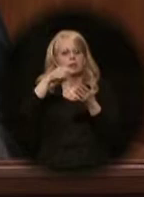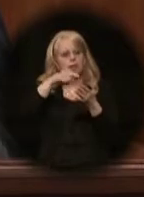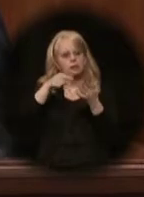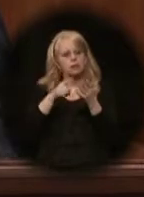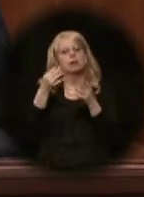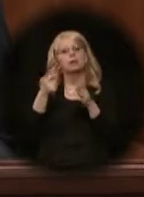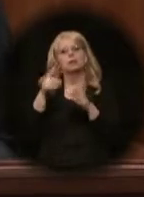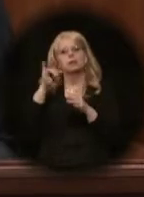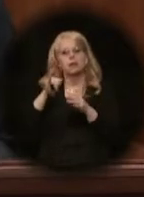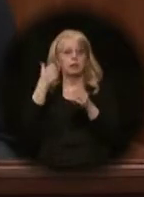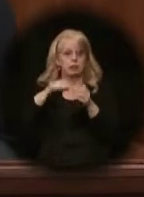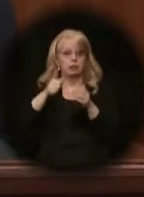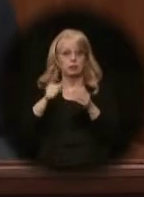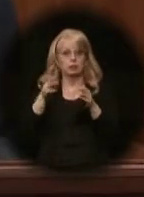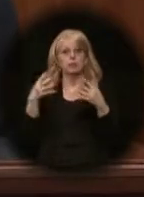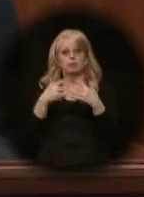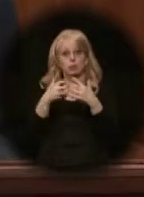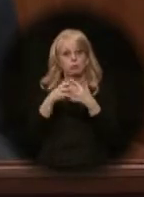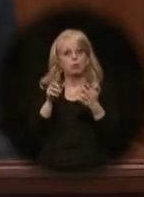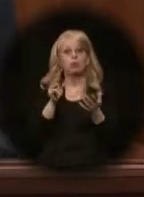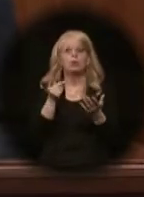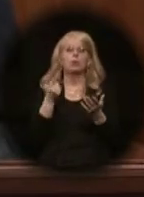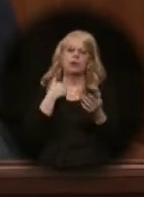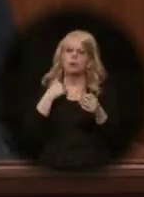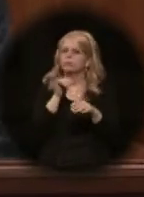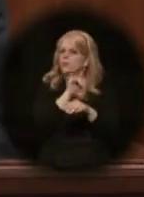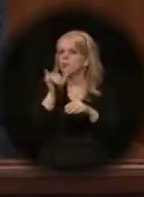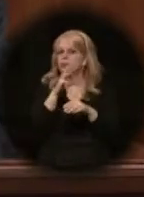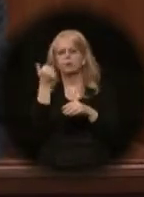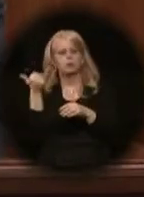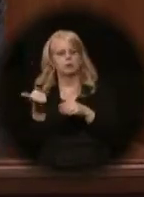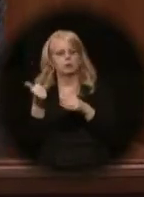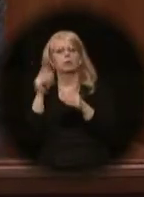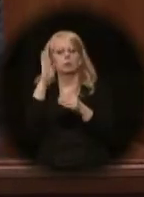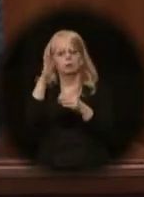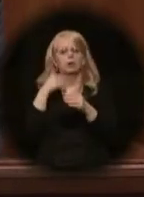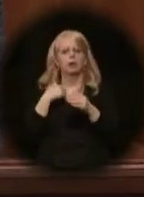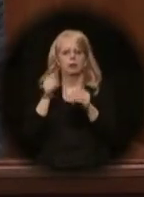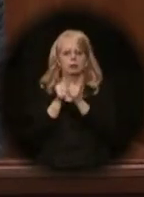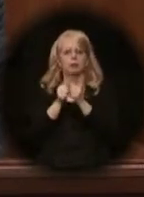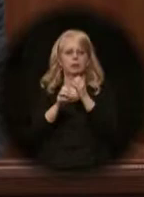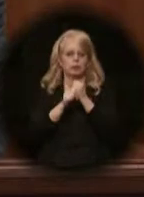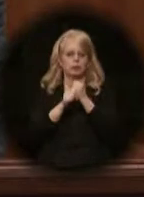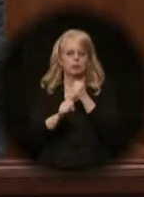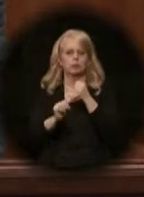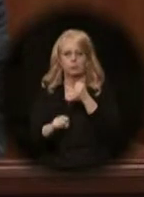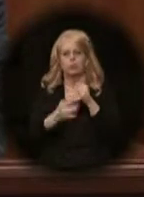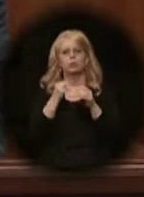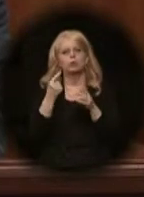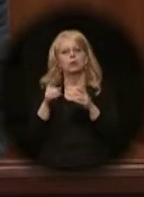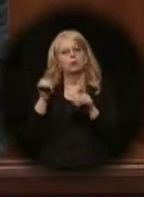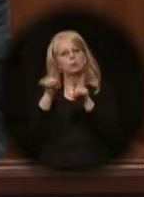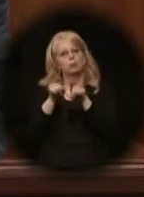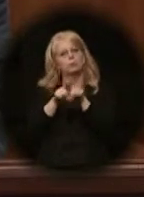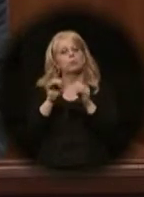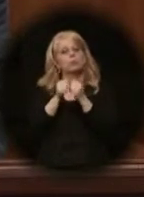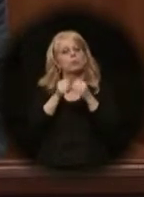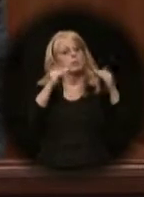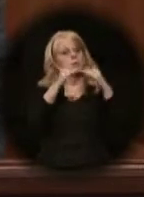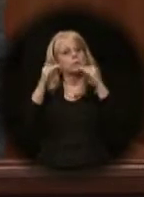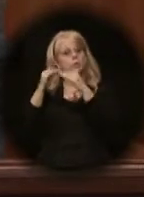would enjoy in a traditional commercial agreement. One where parties make commensurate, proportionate